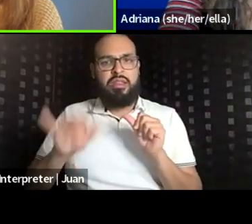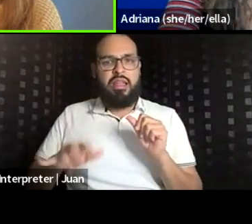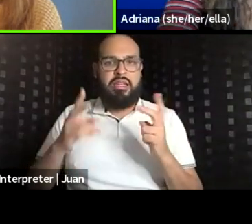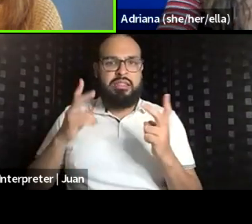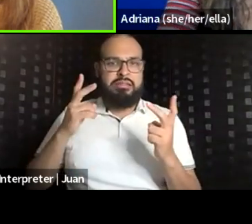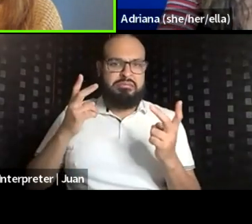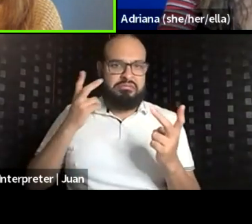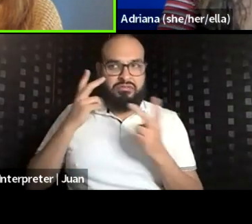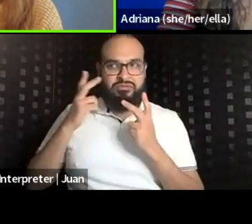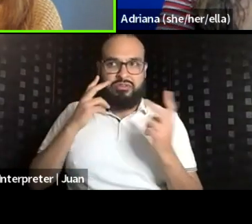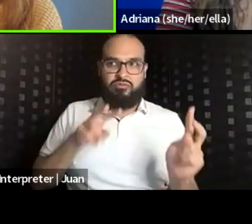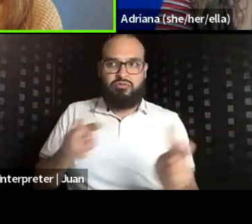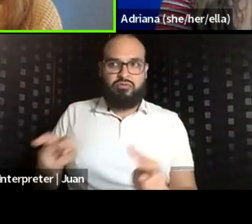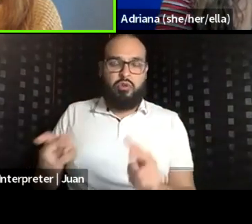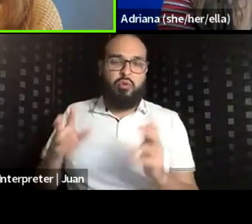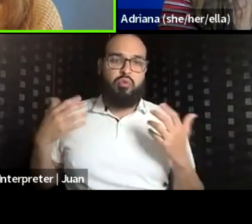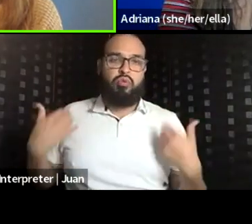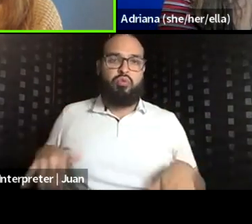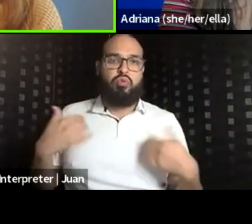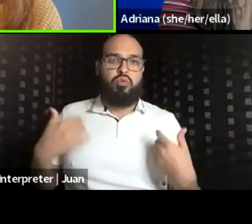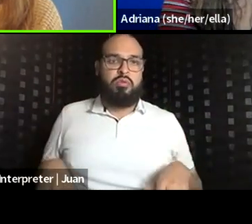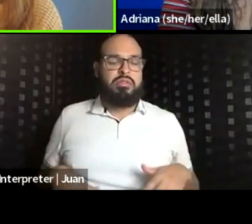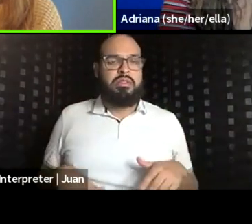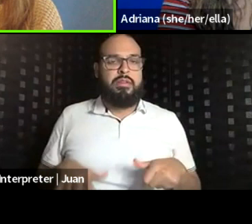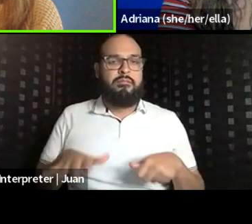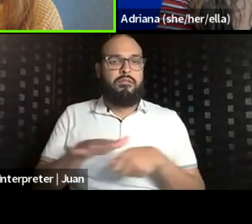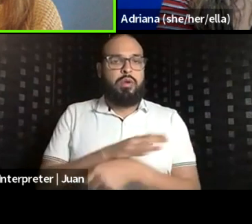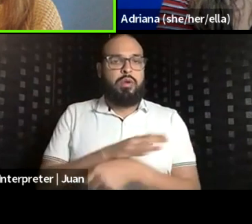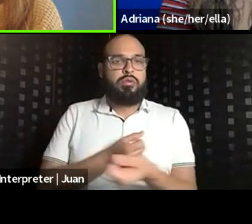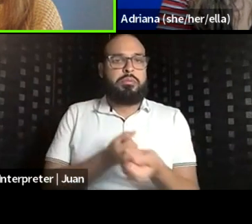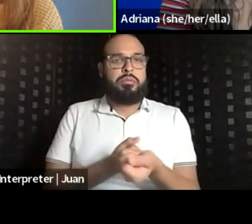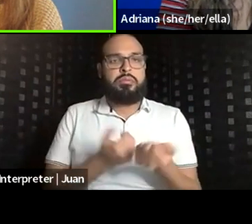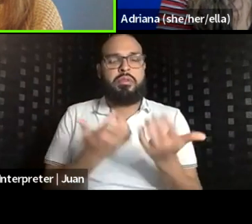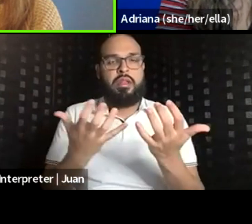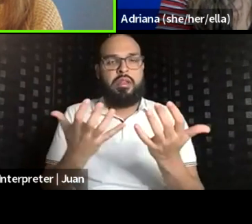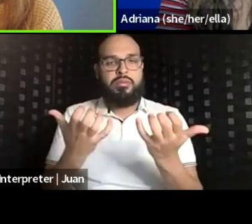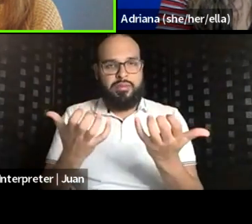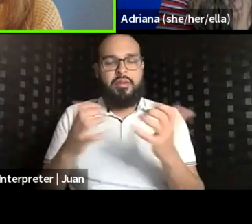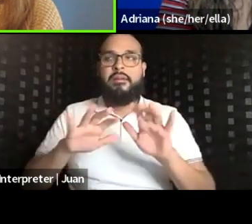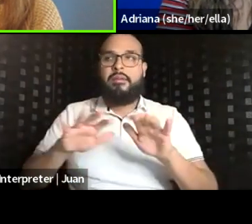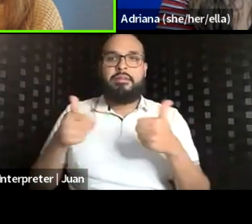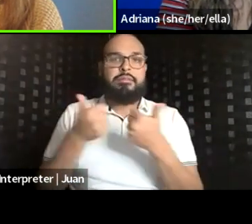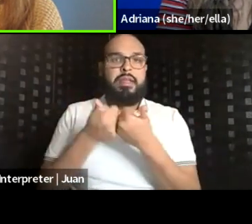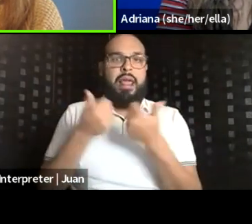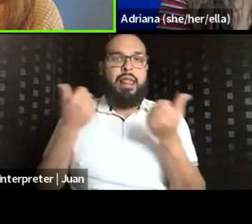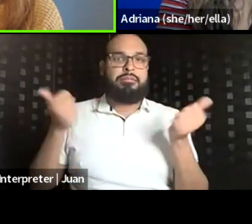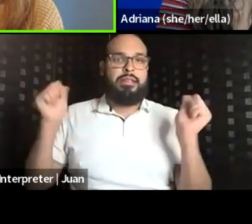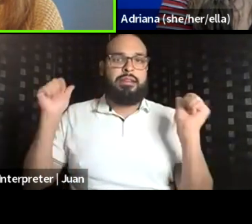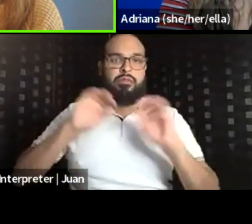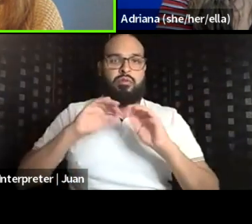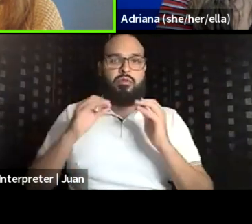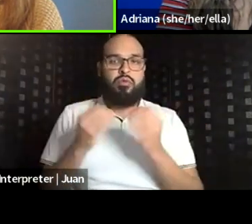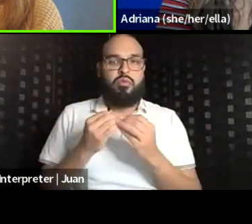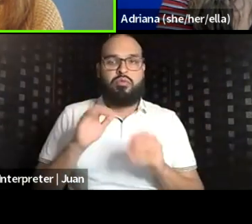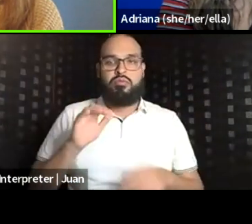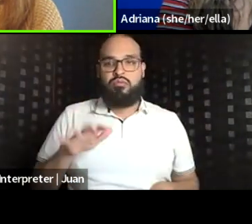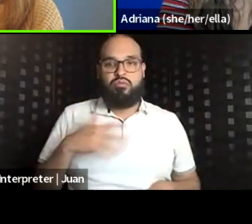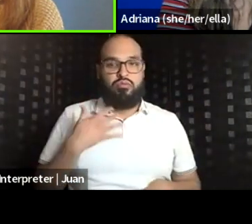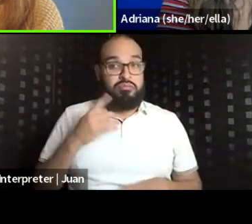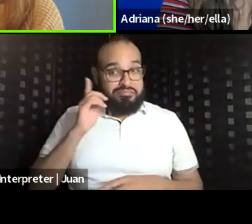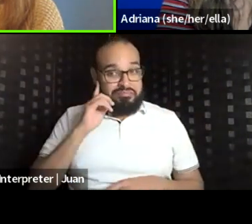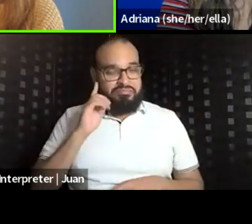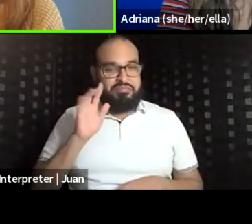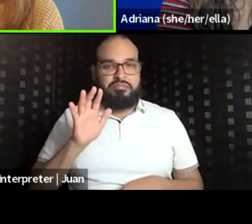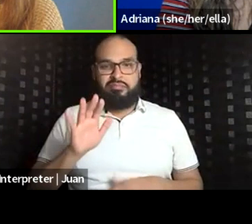that it starts to feel like full on support. And I would just love to challenge any organizations, hearing the generosity of Lisa